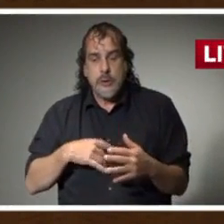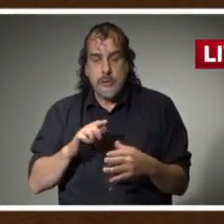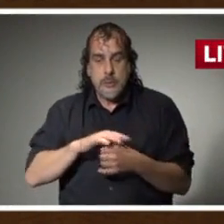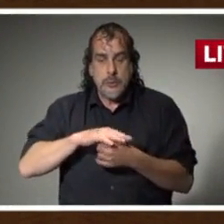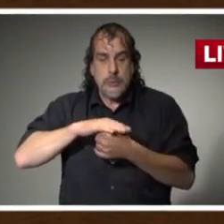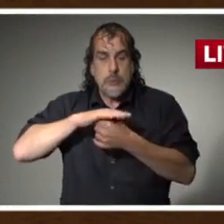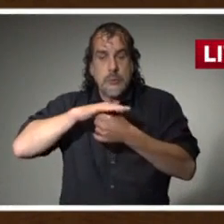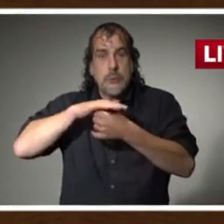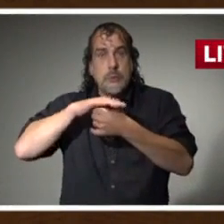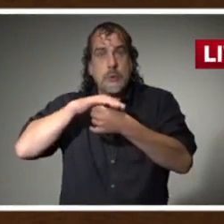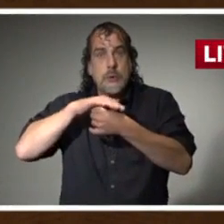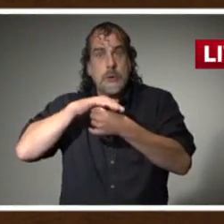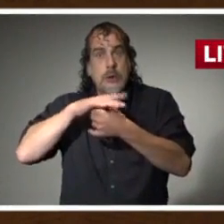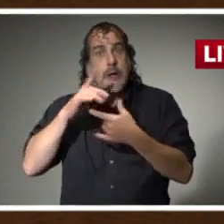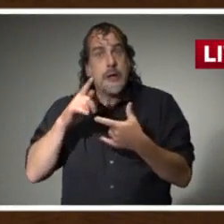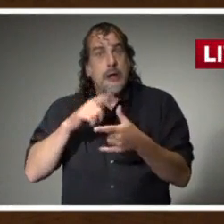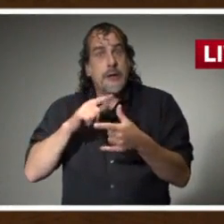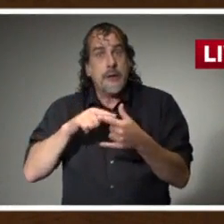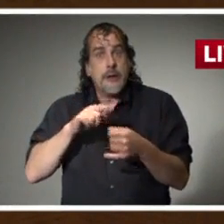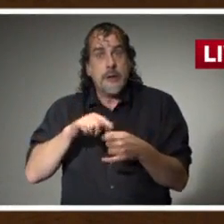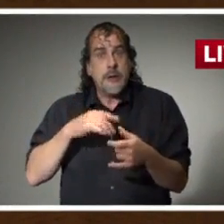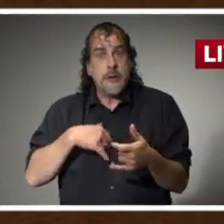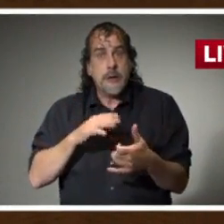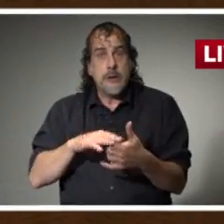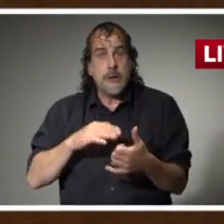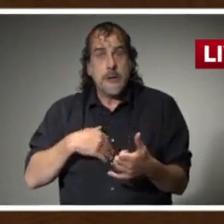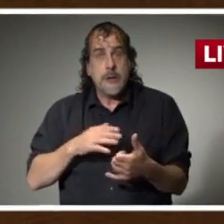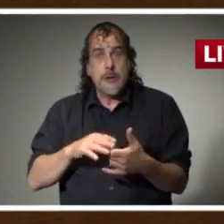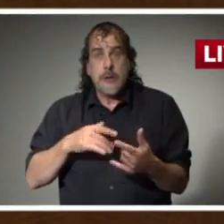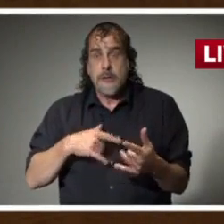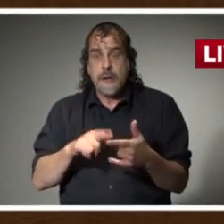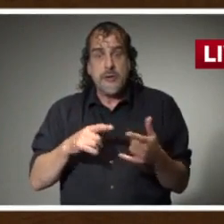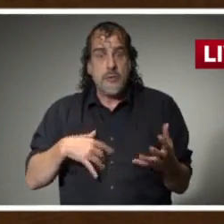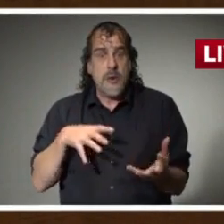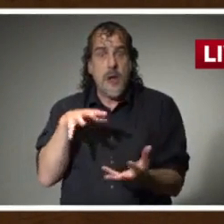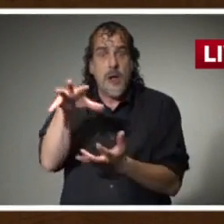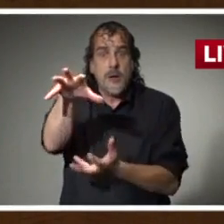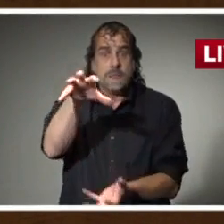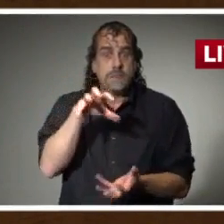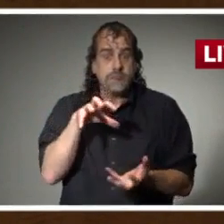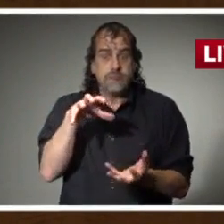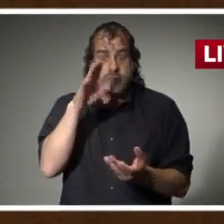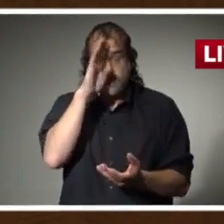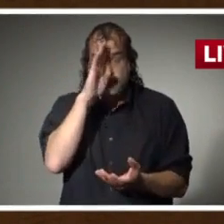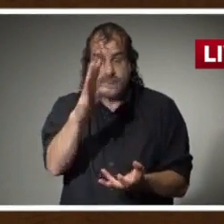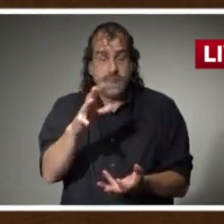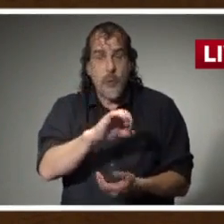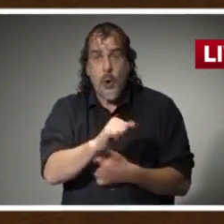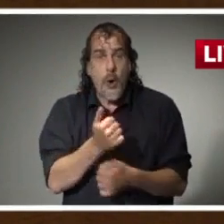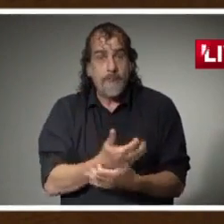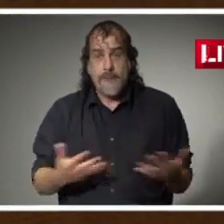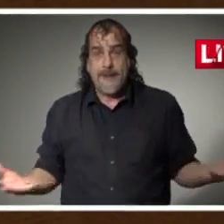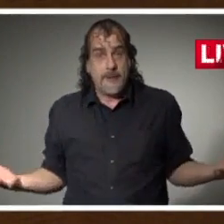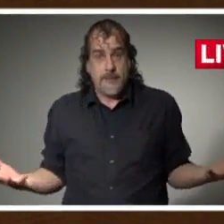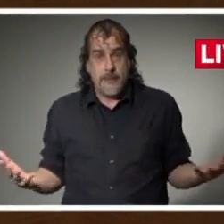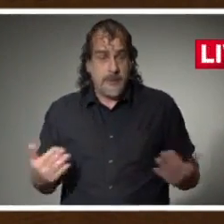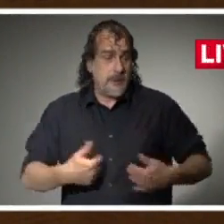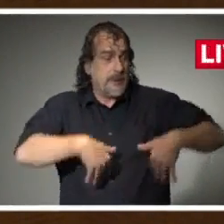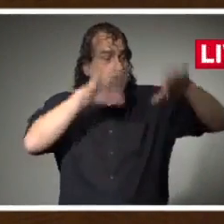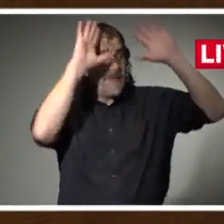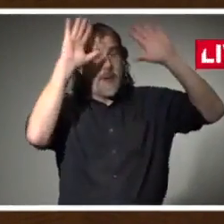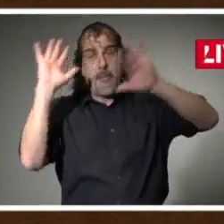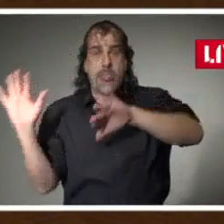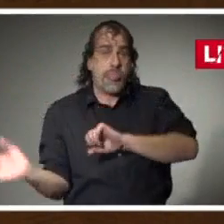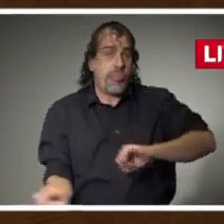point, they tend to go straight for a big old piece of chocolate cake. They give up on the mission